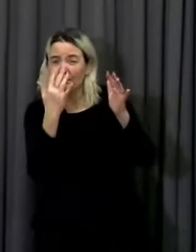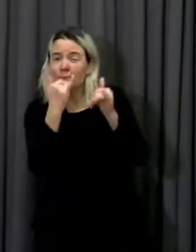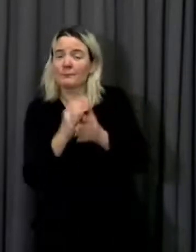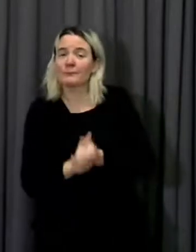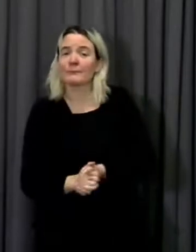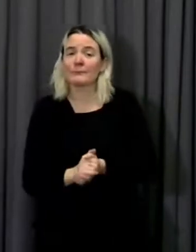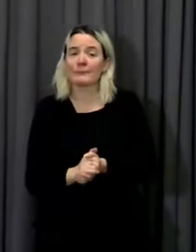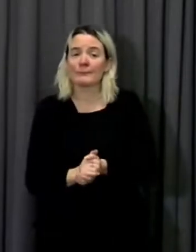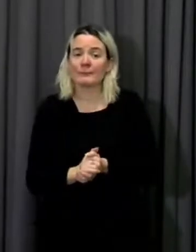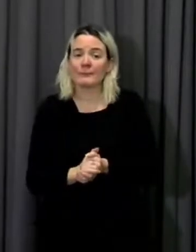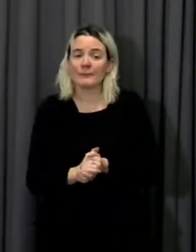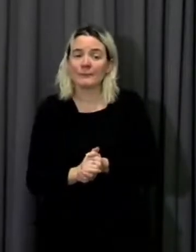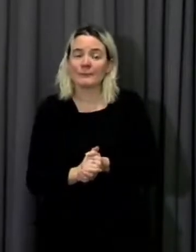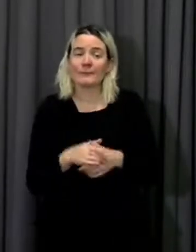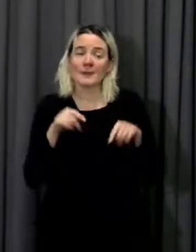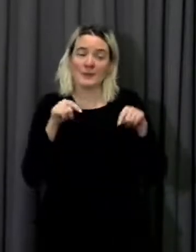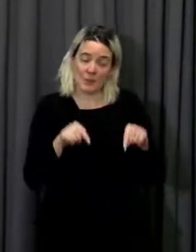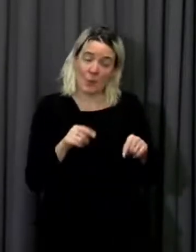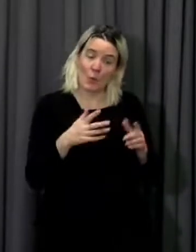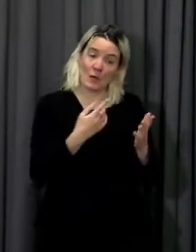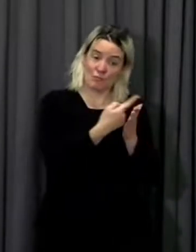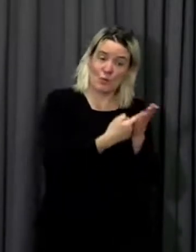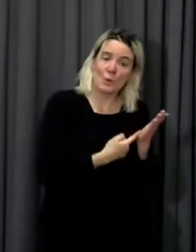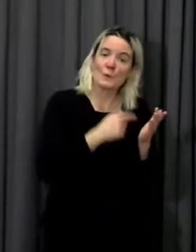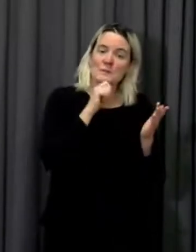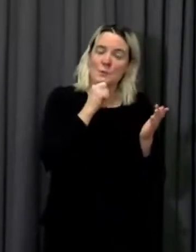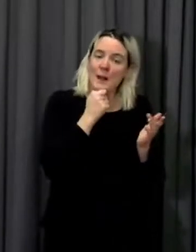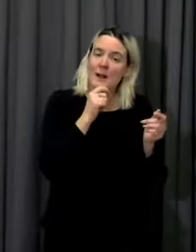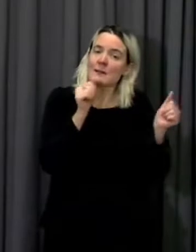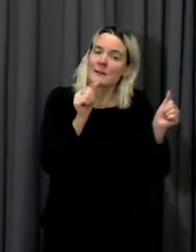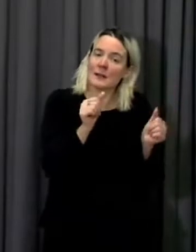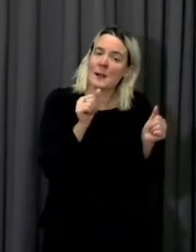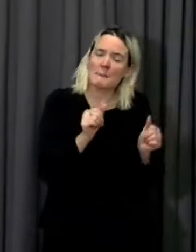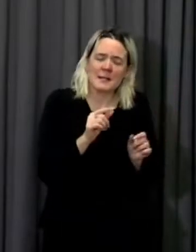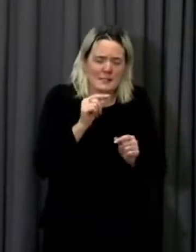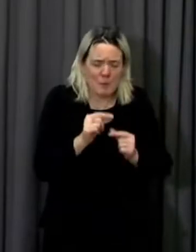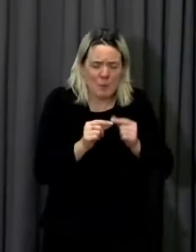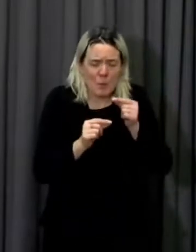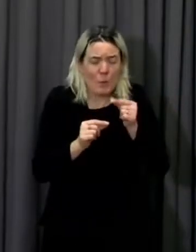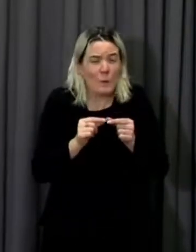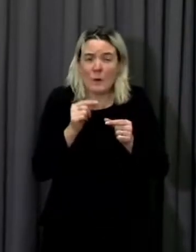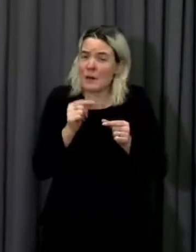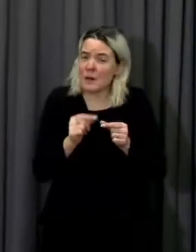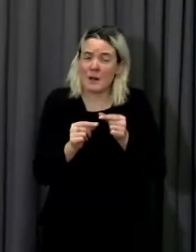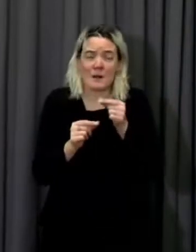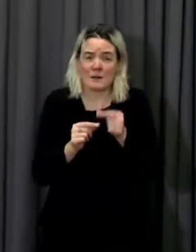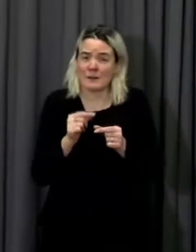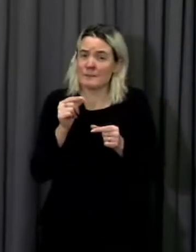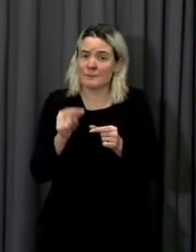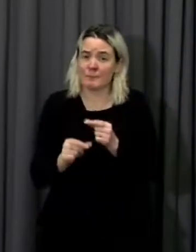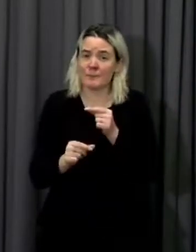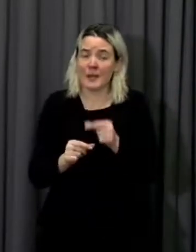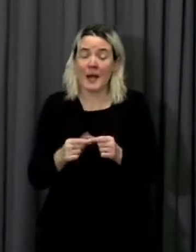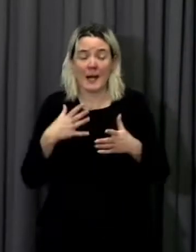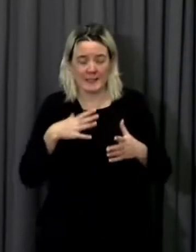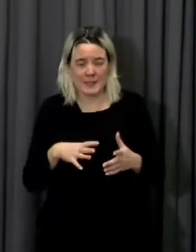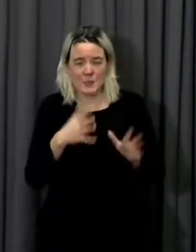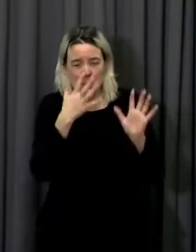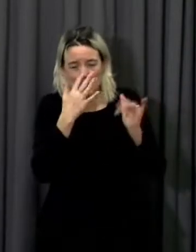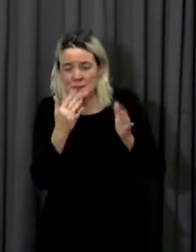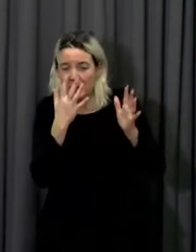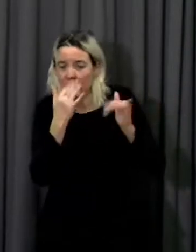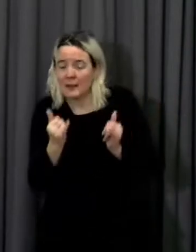release, it will be in very small steps. We will assess how the spread will increase as a result of that